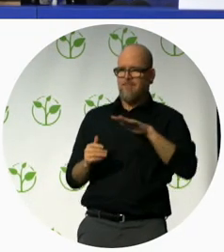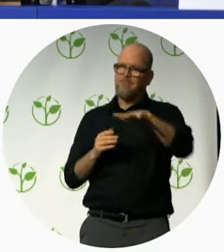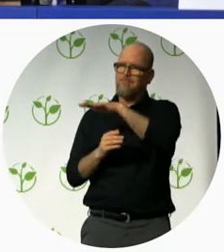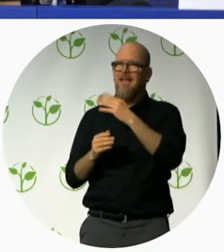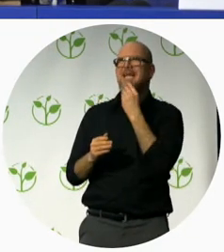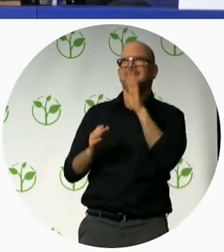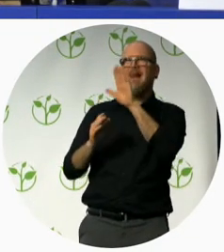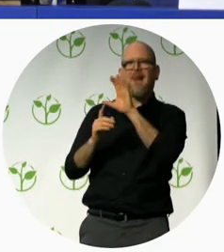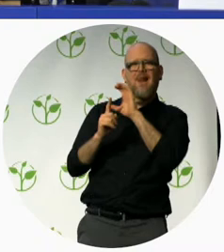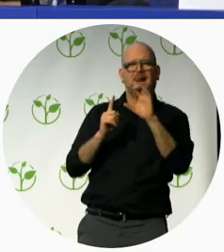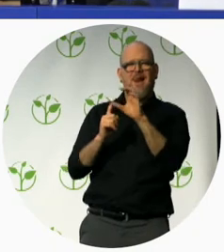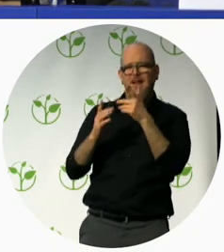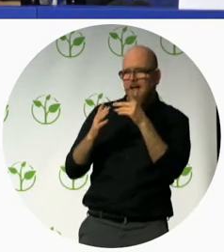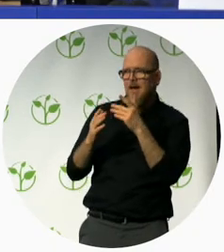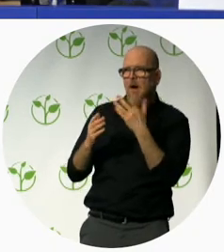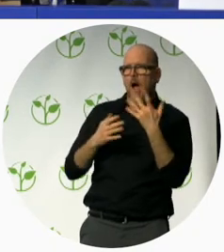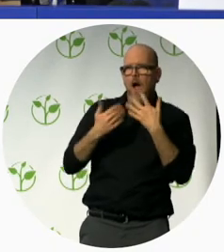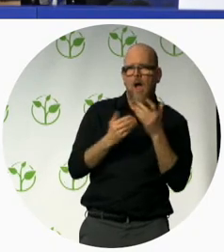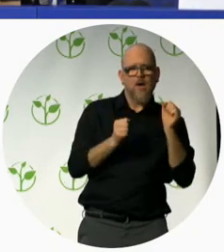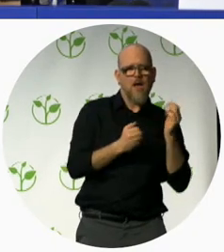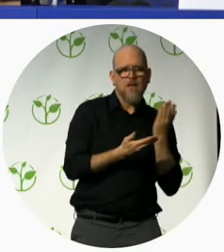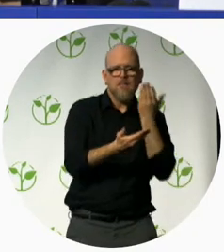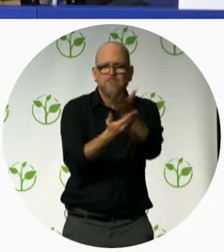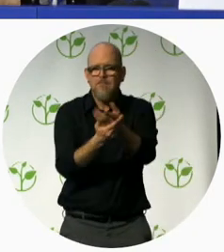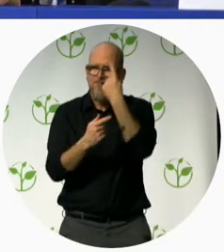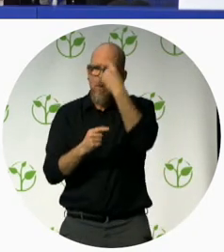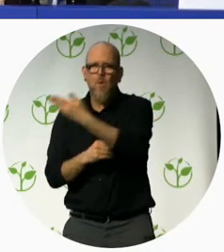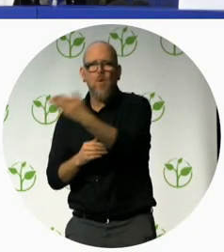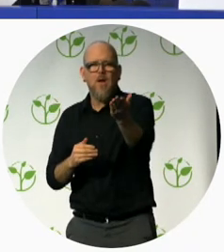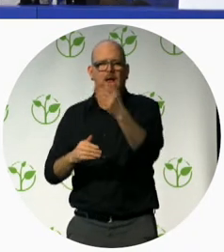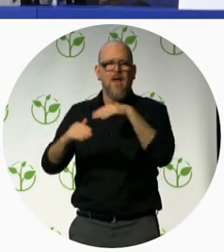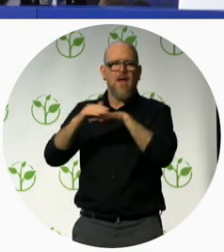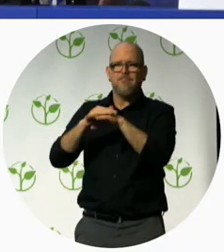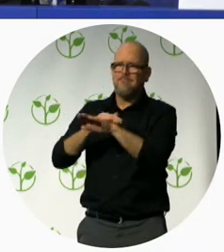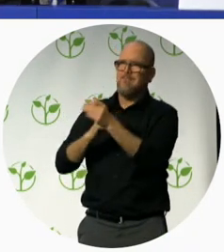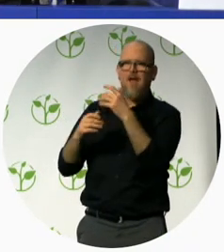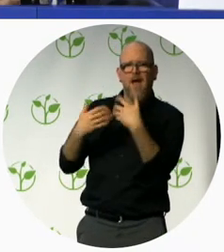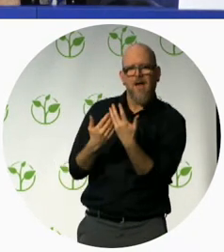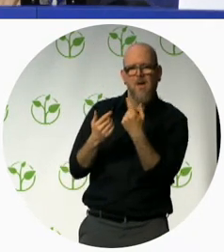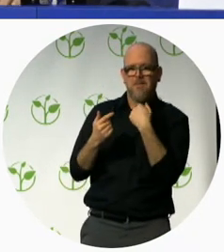facilities except for surgery rooms and rooms where invasive procedures take place